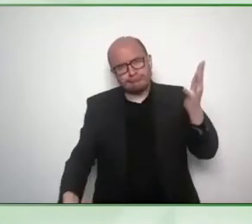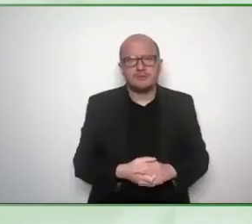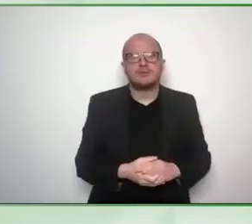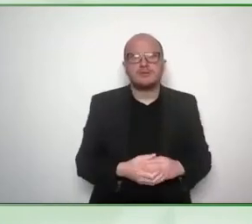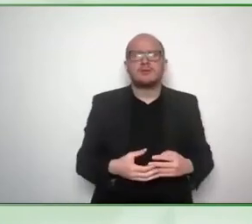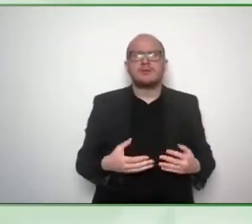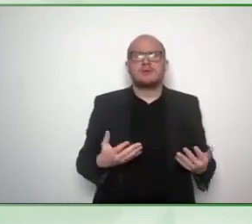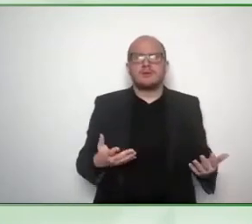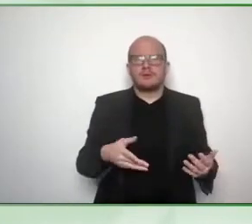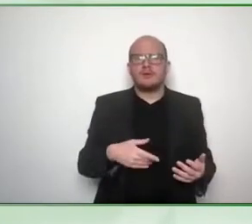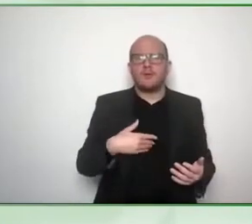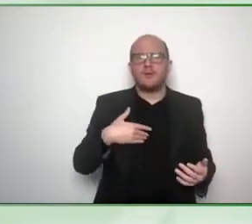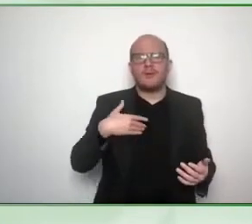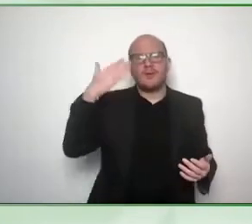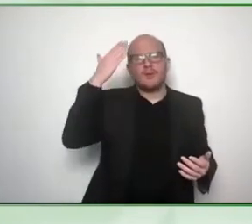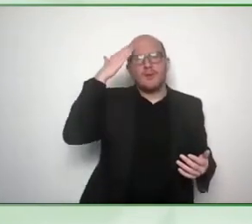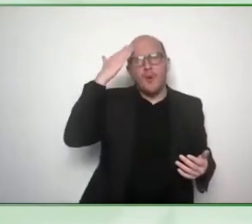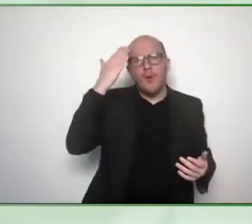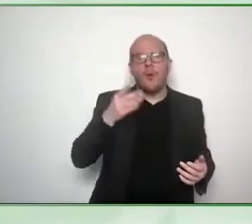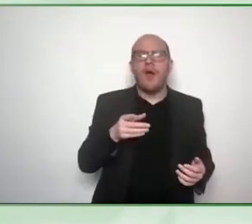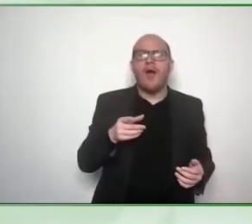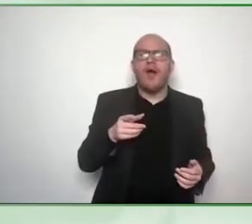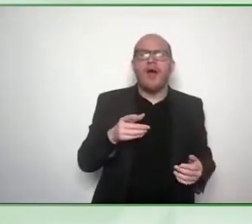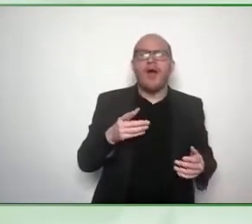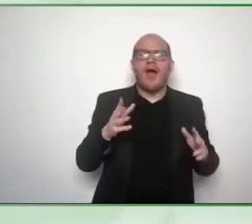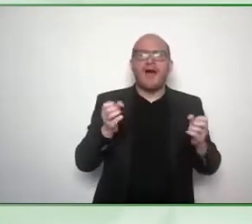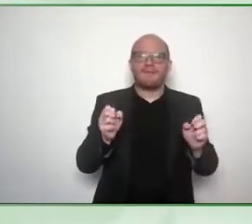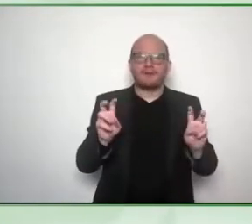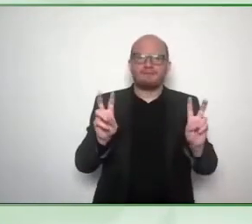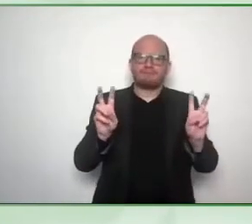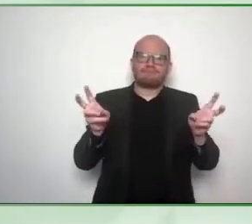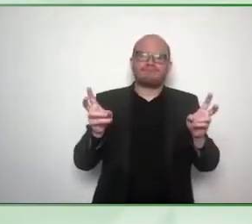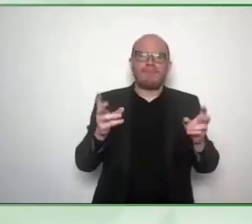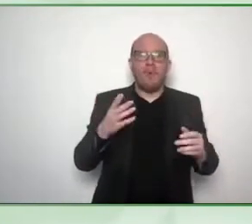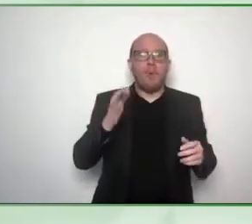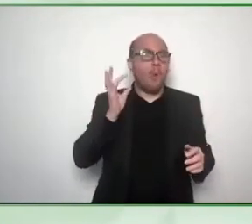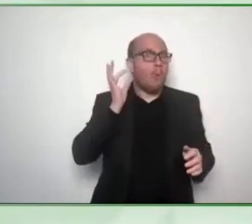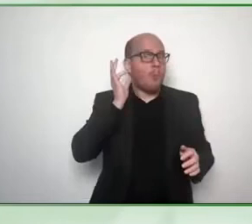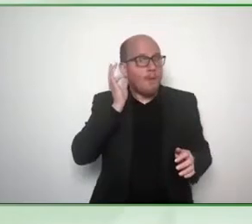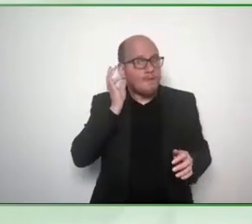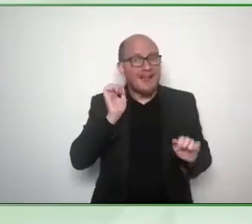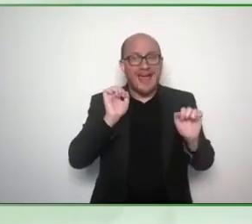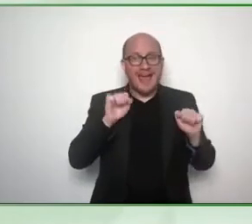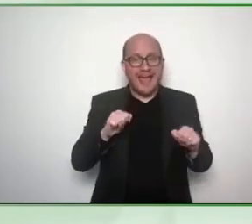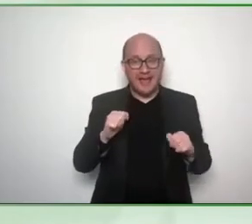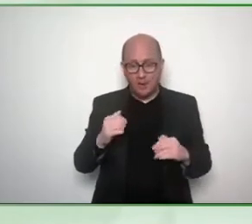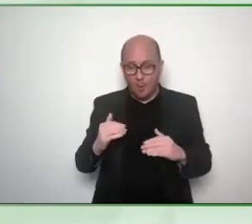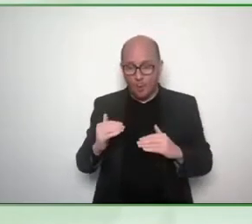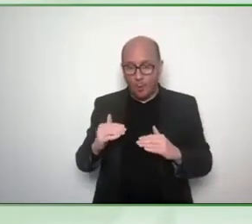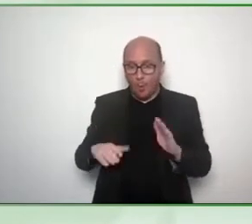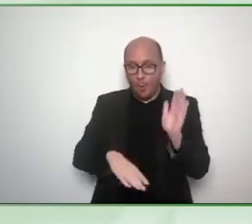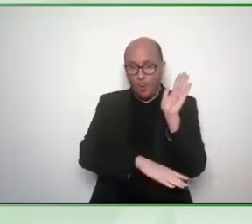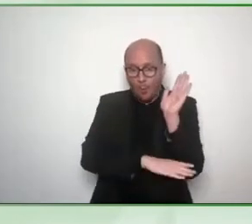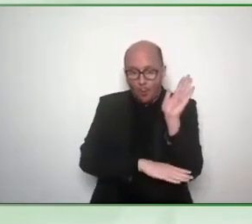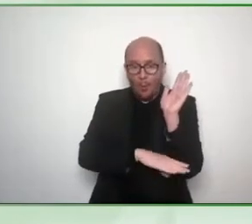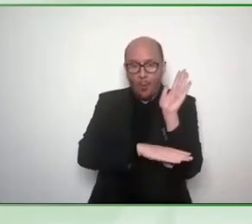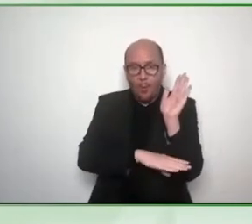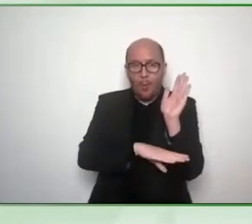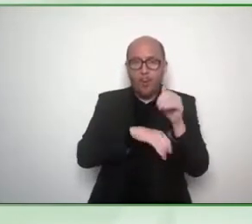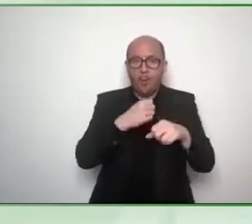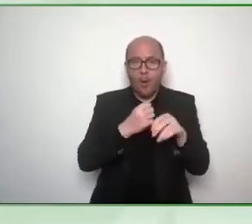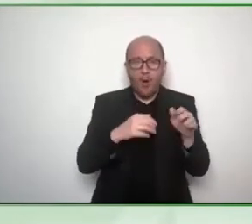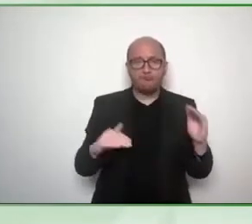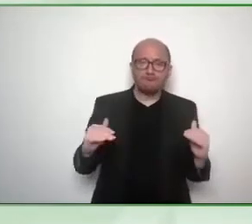right where women advance to a certain position and then they're not able to advance any further understanding more